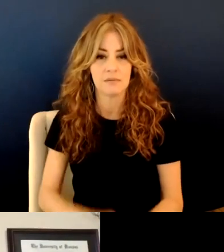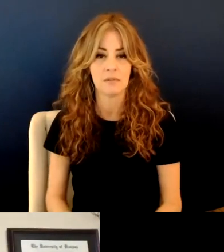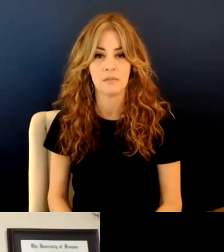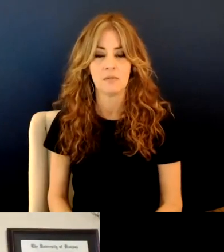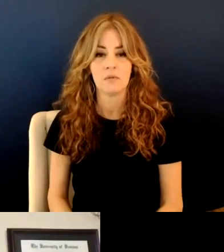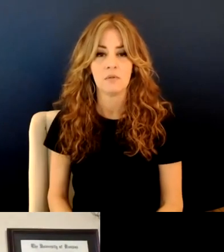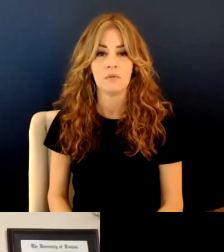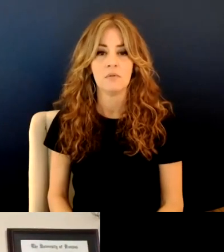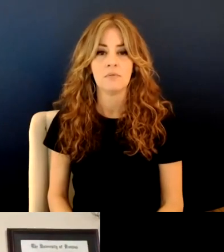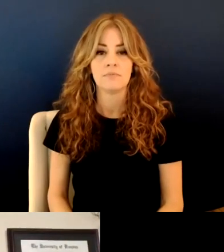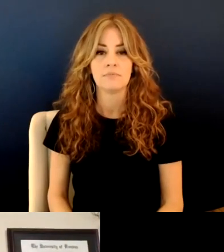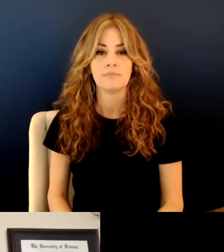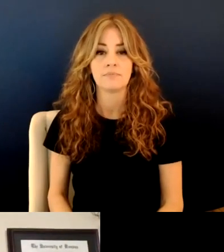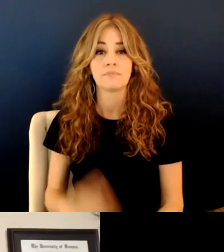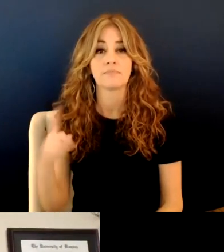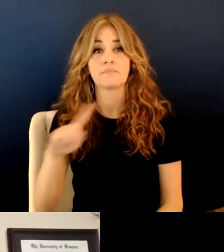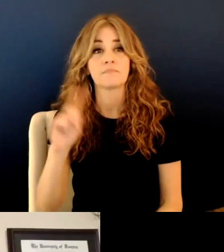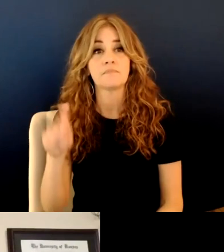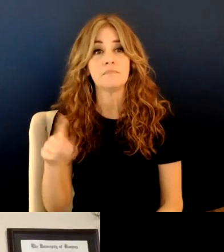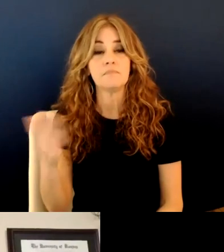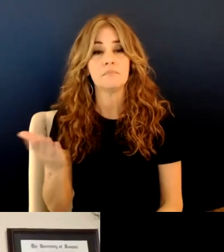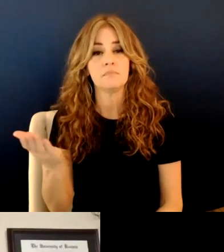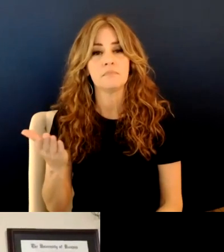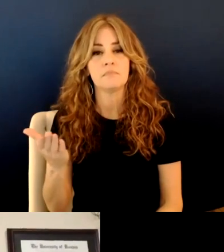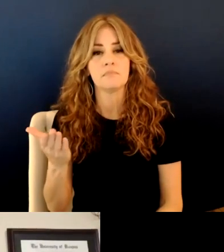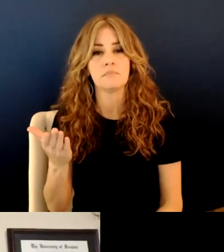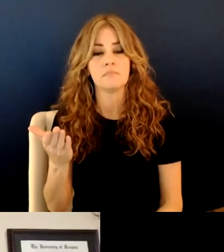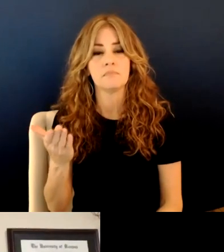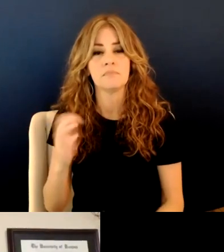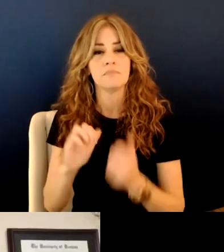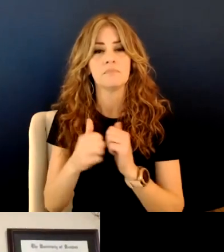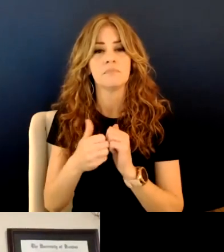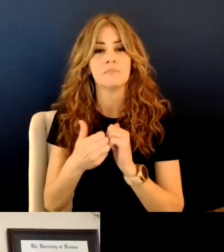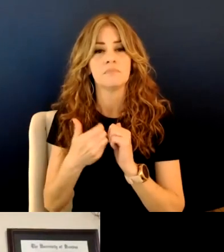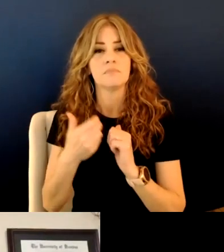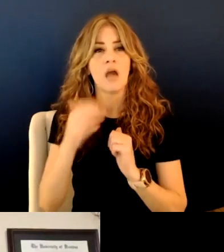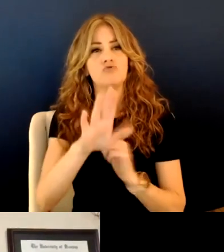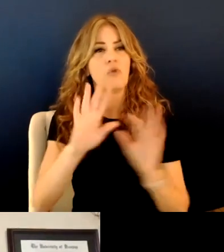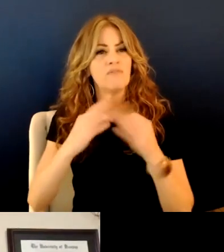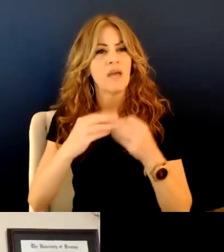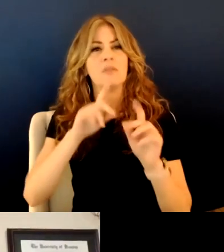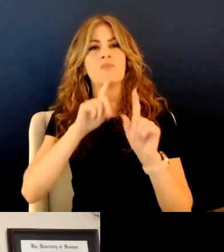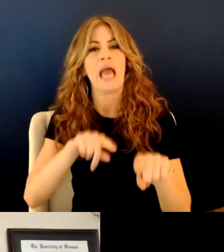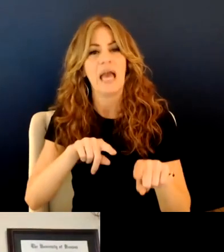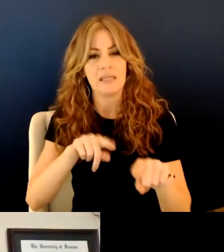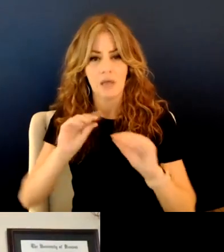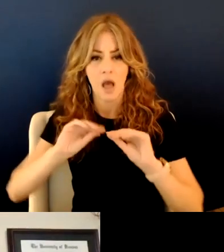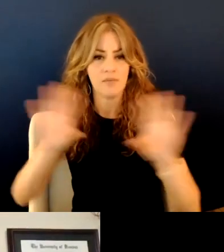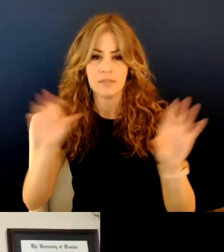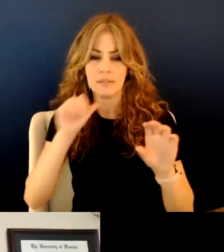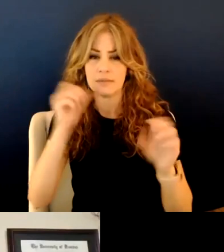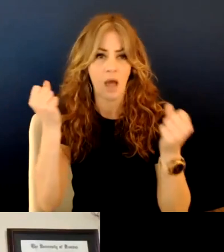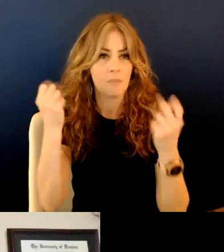So one of the questions that have been asked here is how have your family reacted to this? Because obviously not many